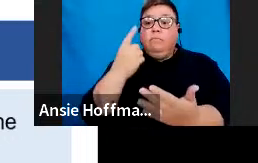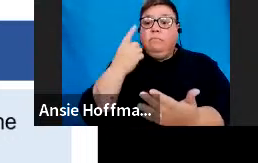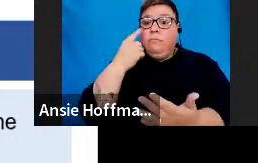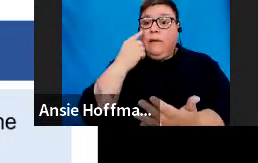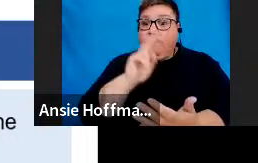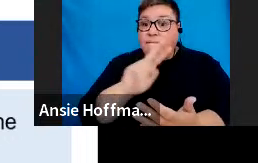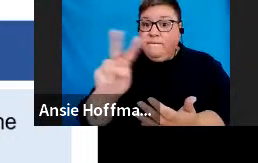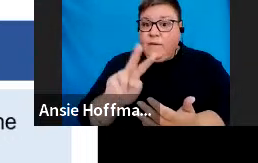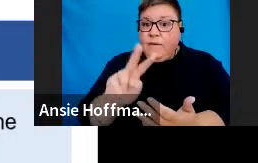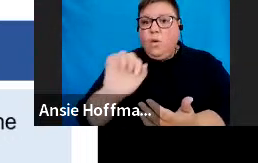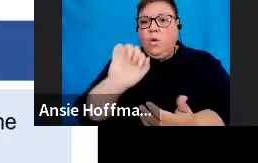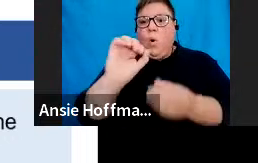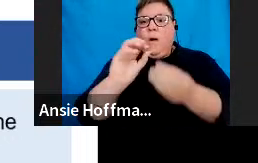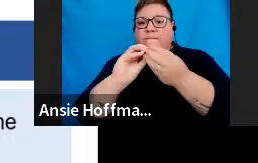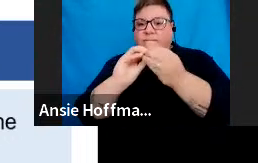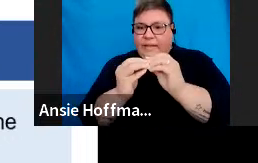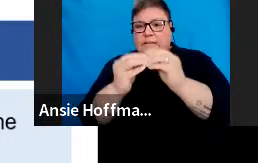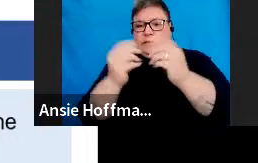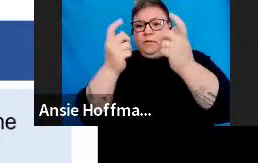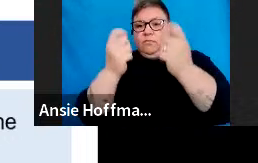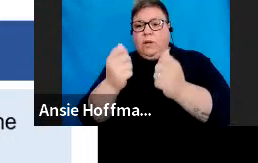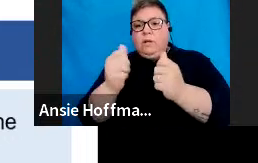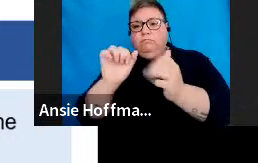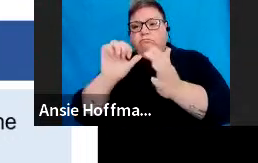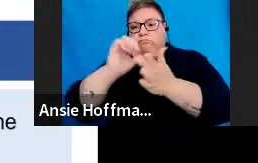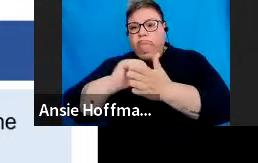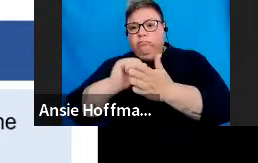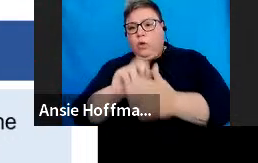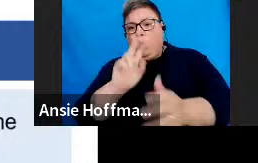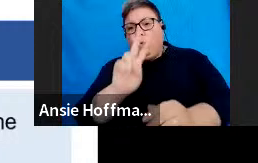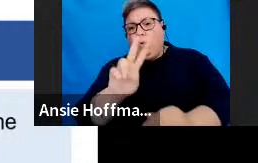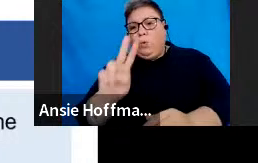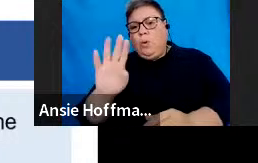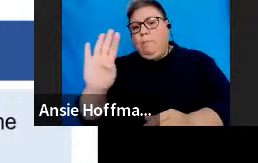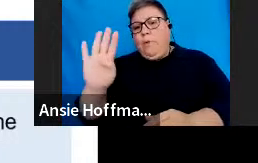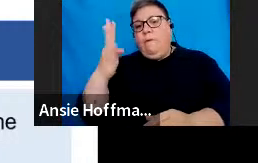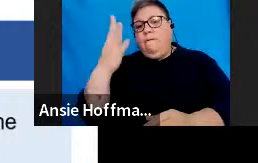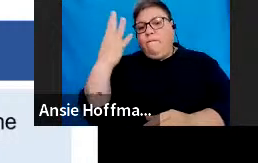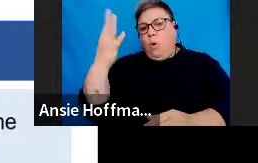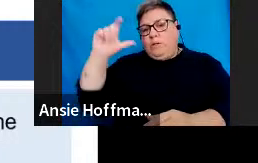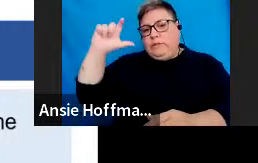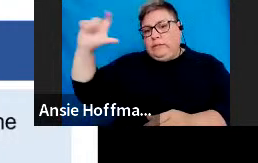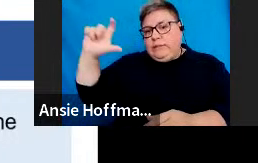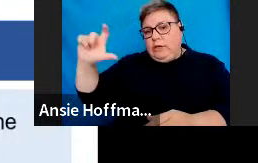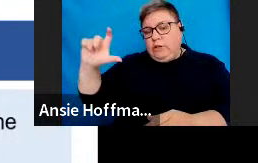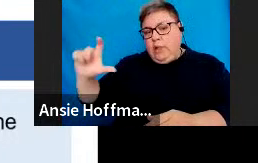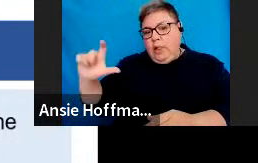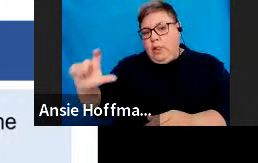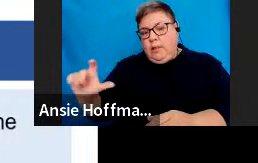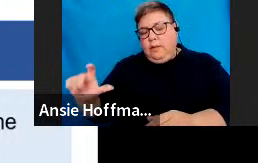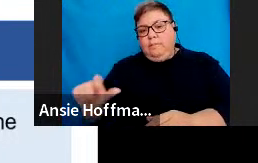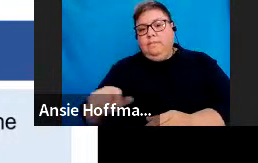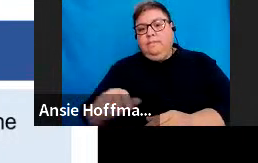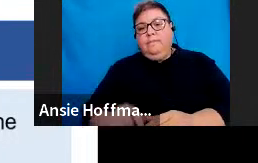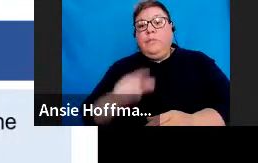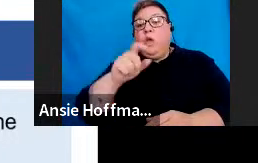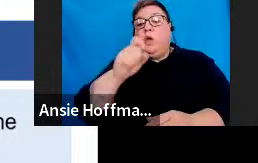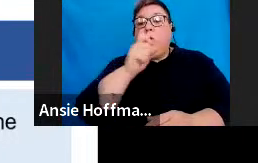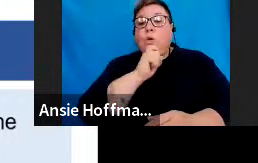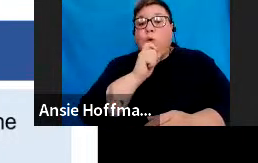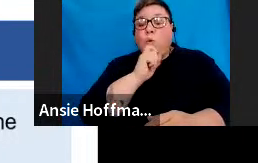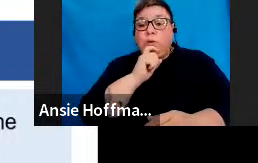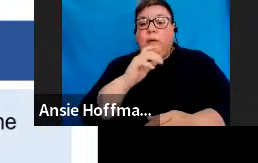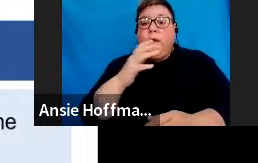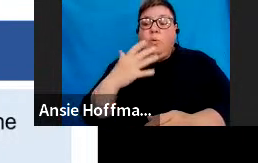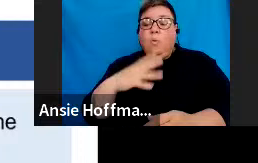rates related to paragraph 2b of the 4th schedule. Completion, the user will be able to view